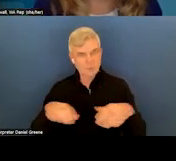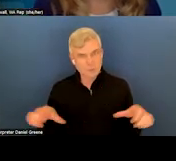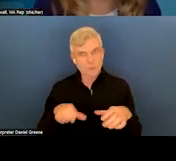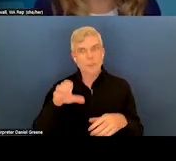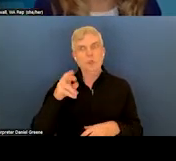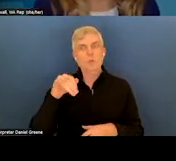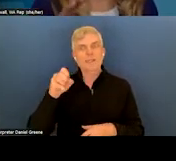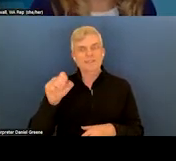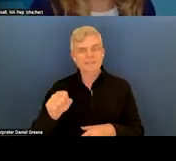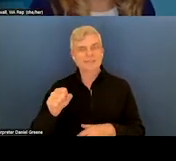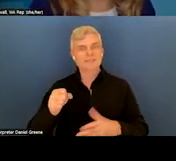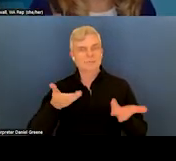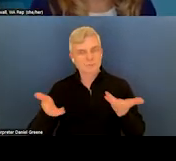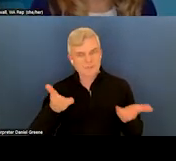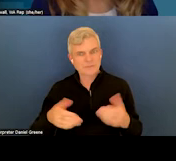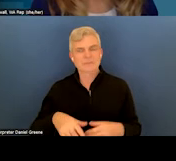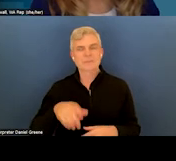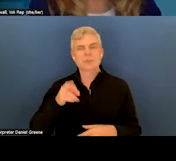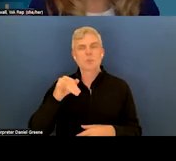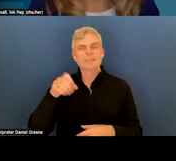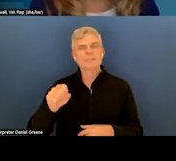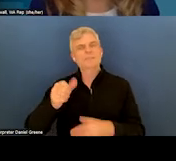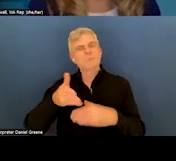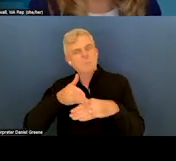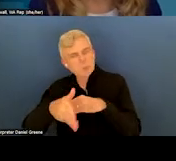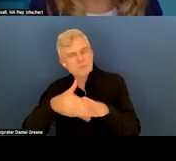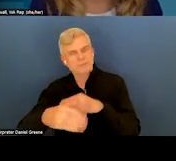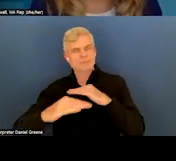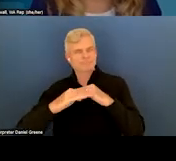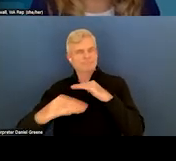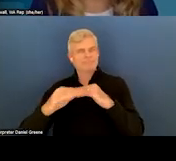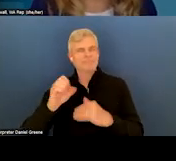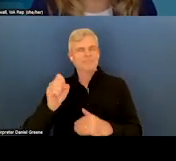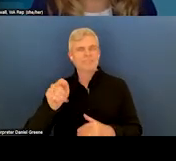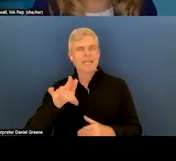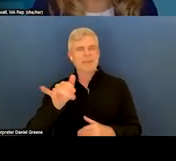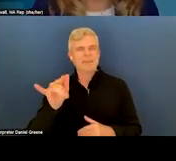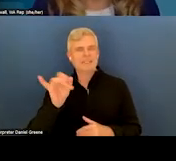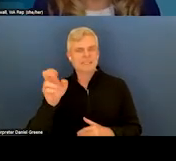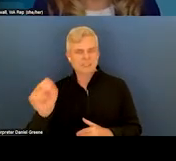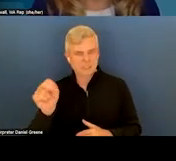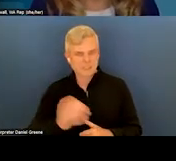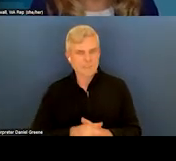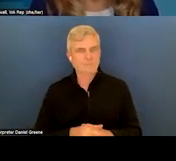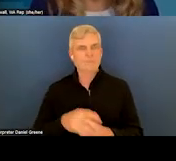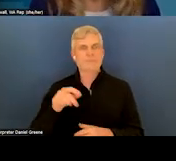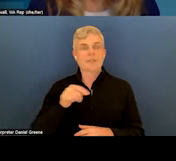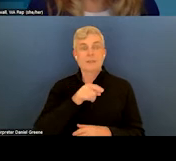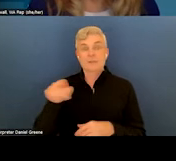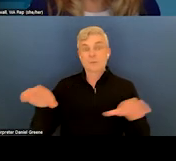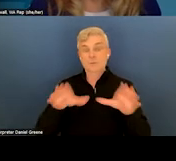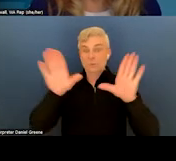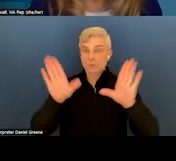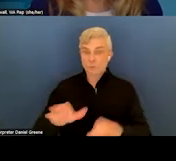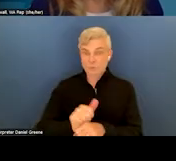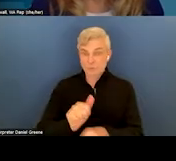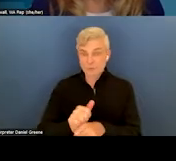stabilization. In our office, the insurance commissioner, they've been doing great work. And, again, I don't know if you can see